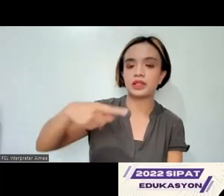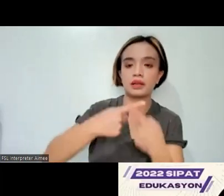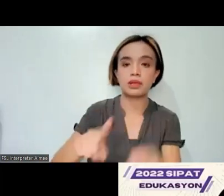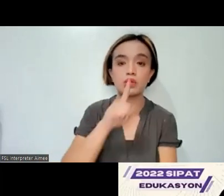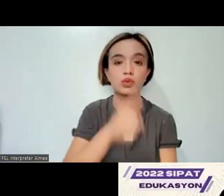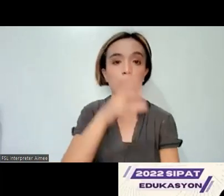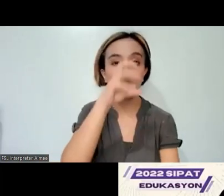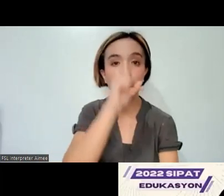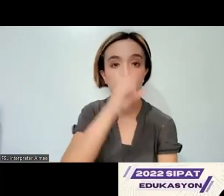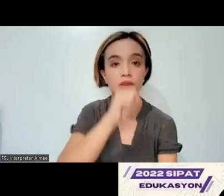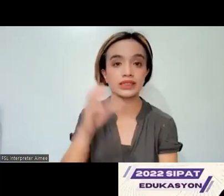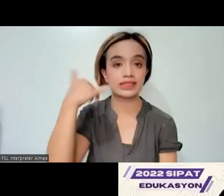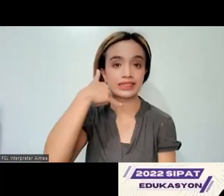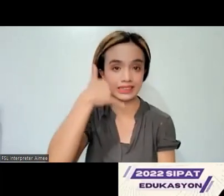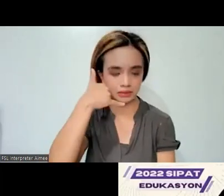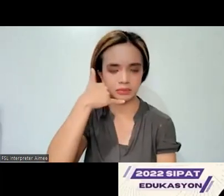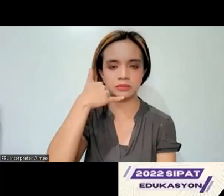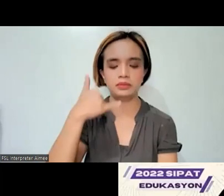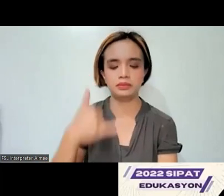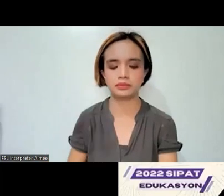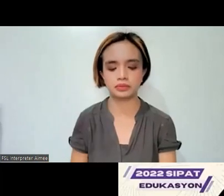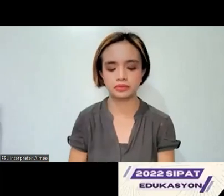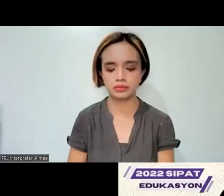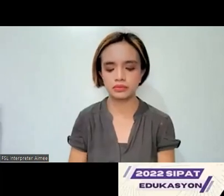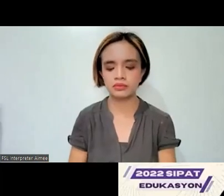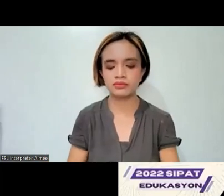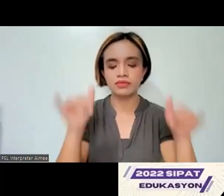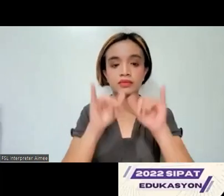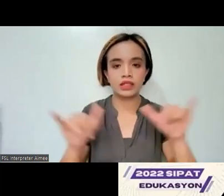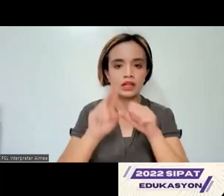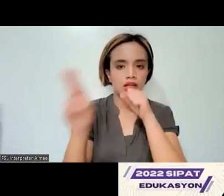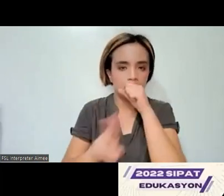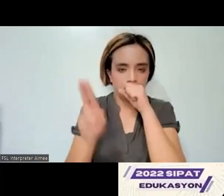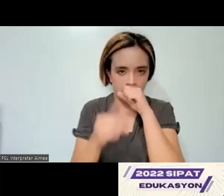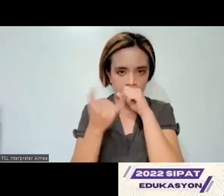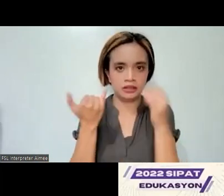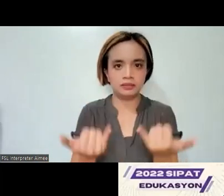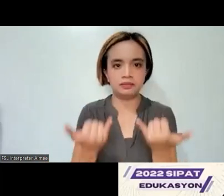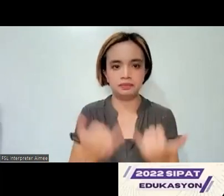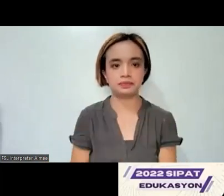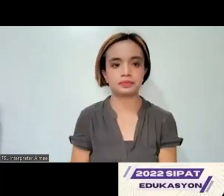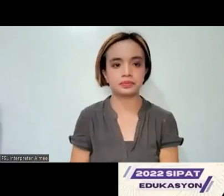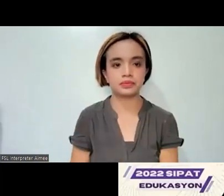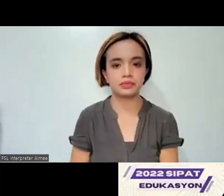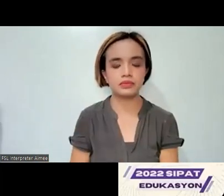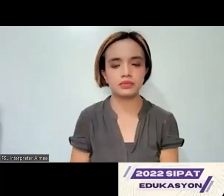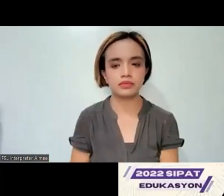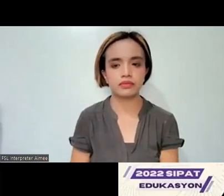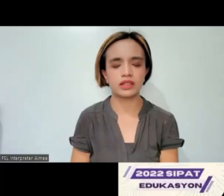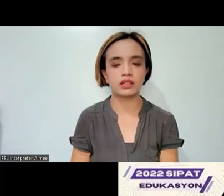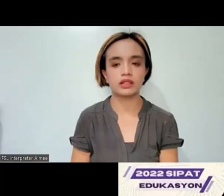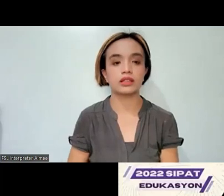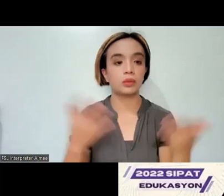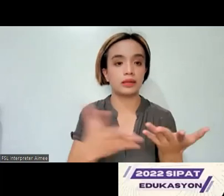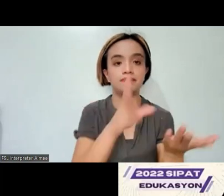telephone, that are still being used right now. Those in areas